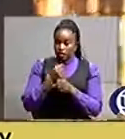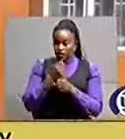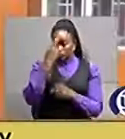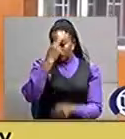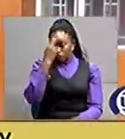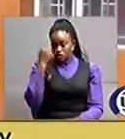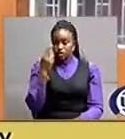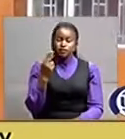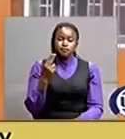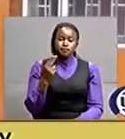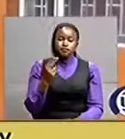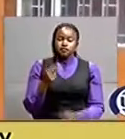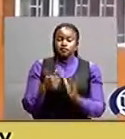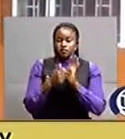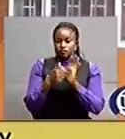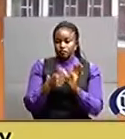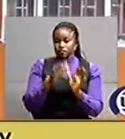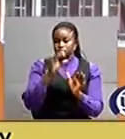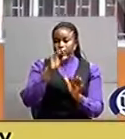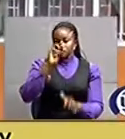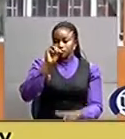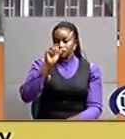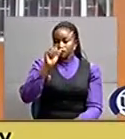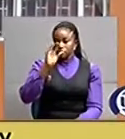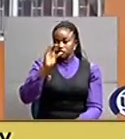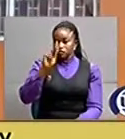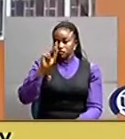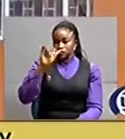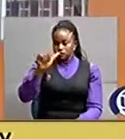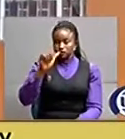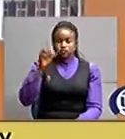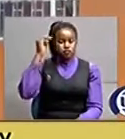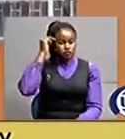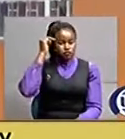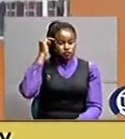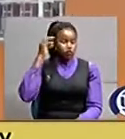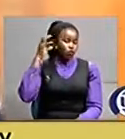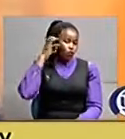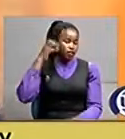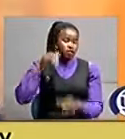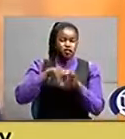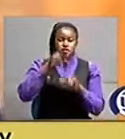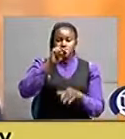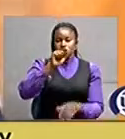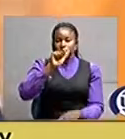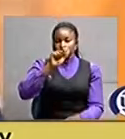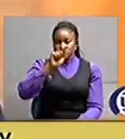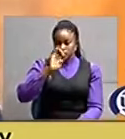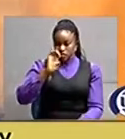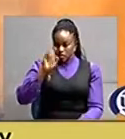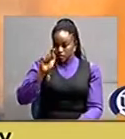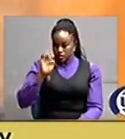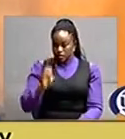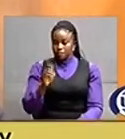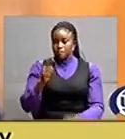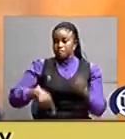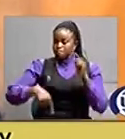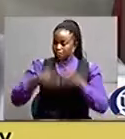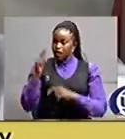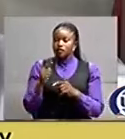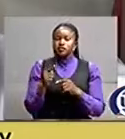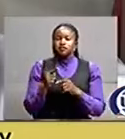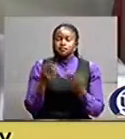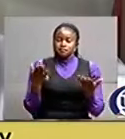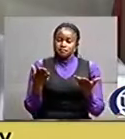some schools like McKay Memorial College in the 30th, did not only perform well in science subjects, but other female students performed better.